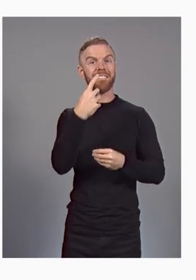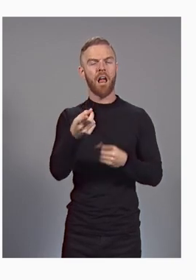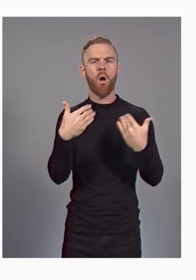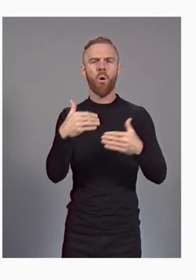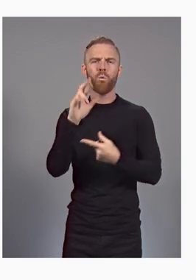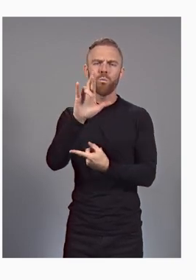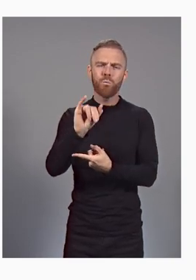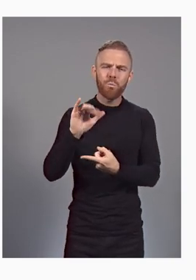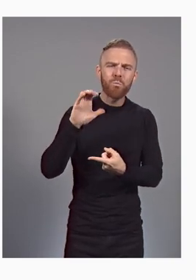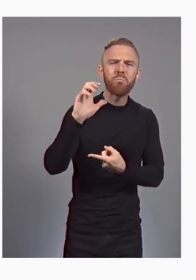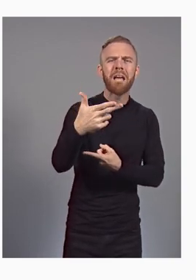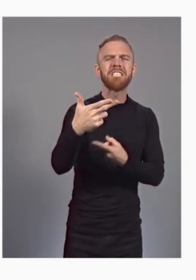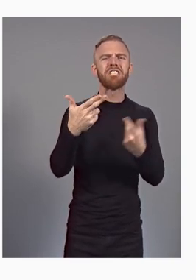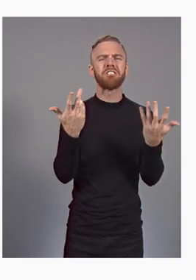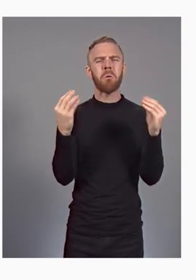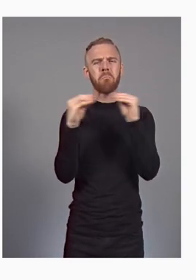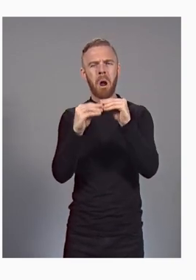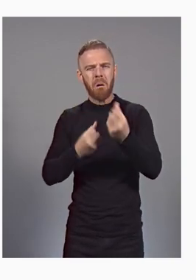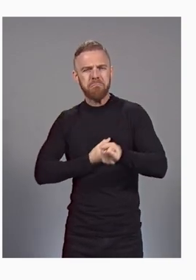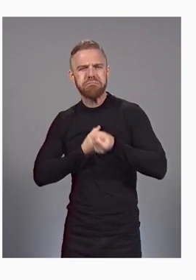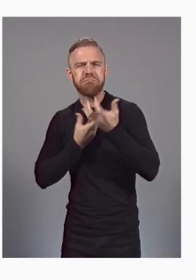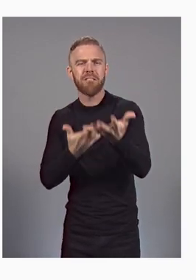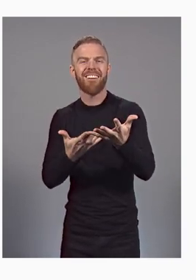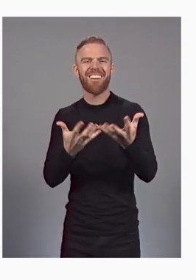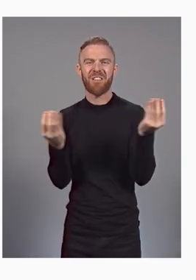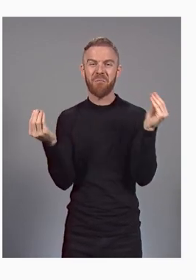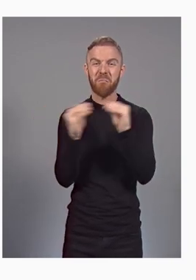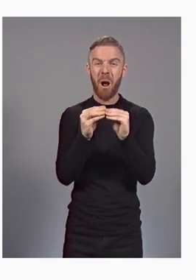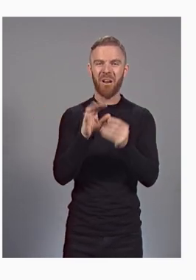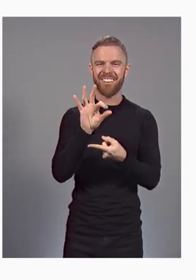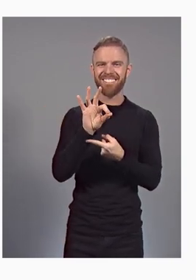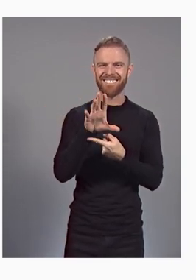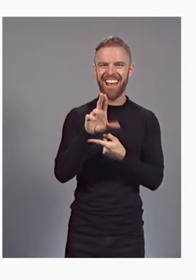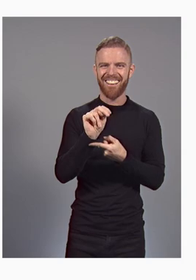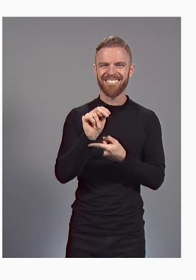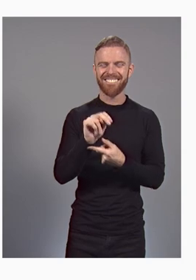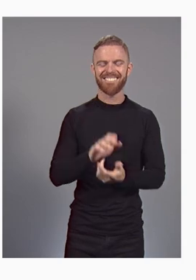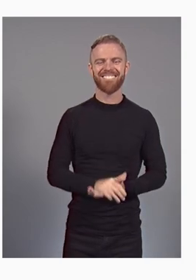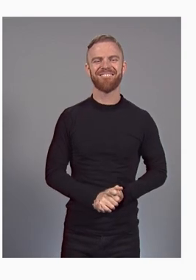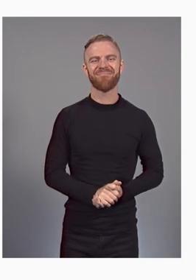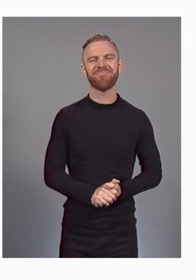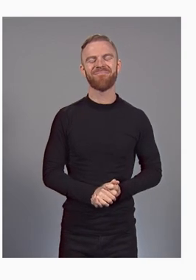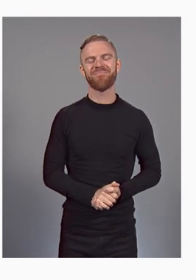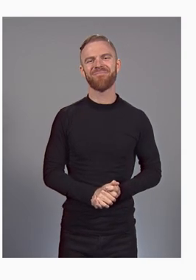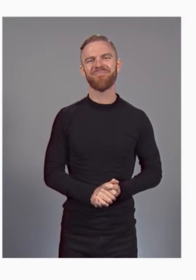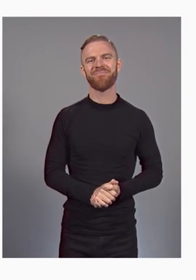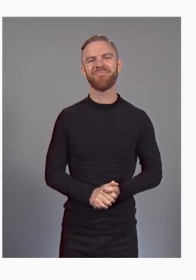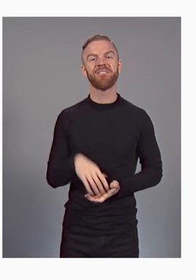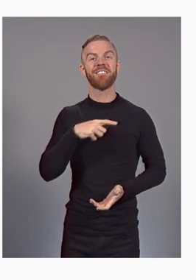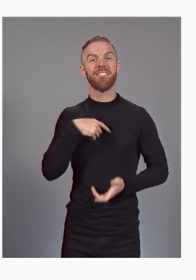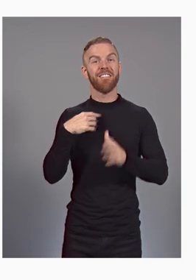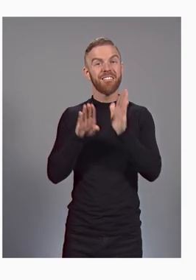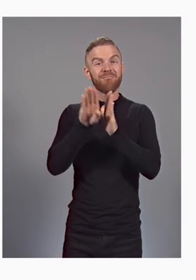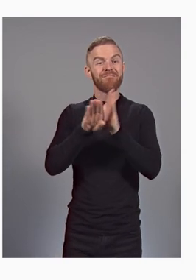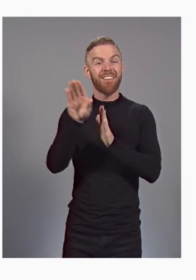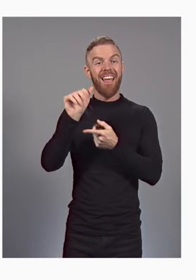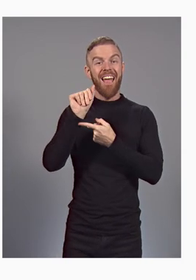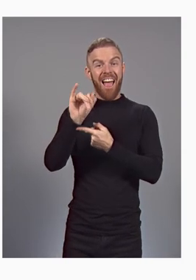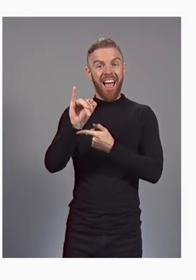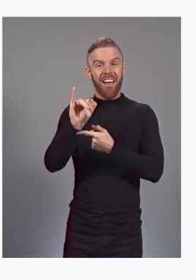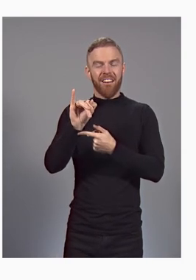is richer, more expressive, and frankly, more fun. Where generative AI